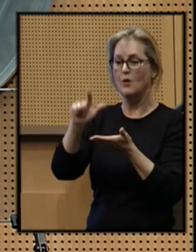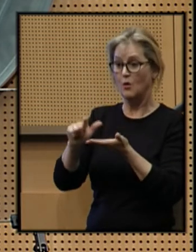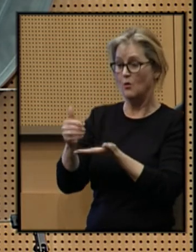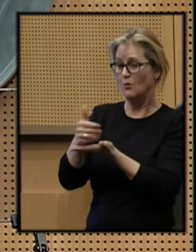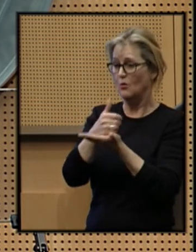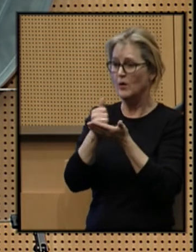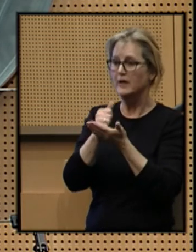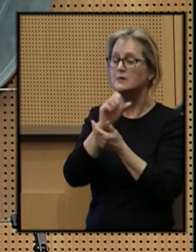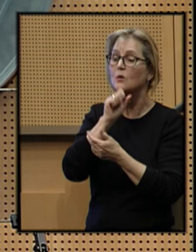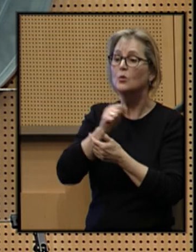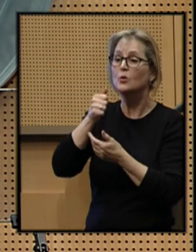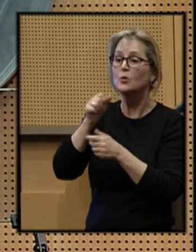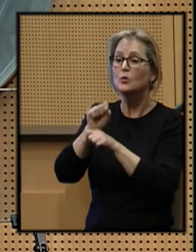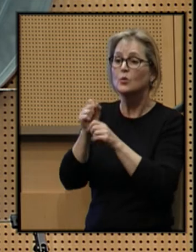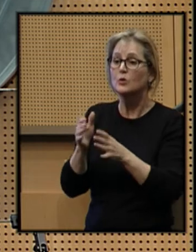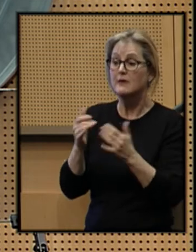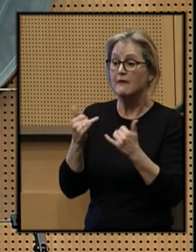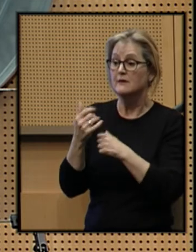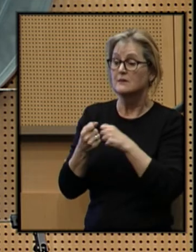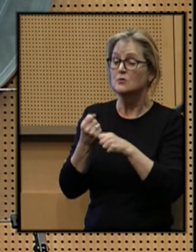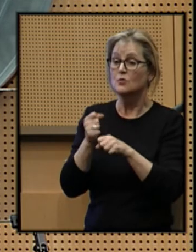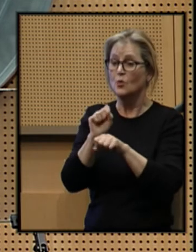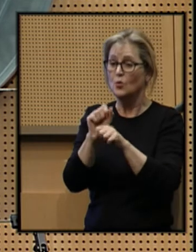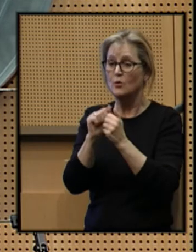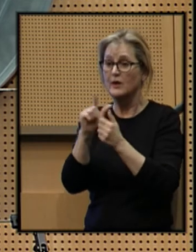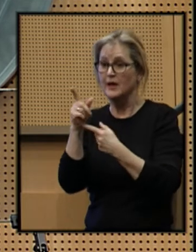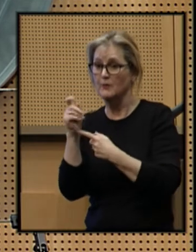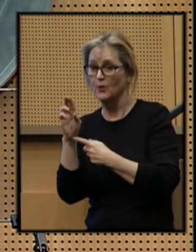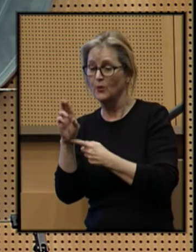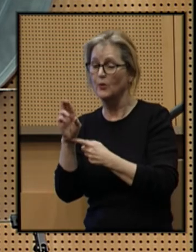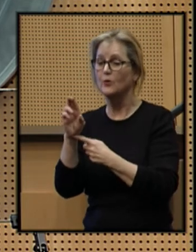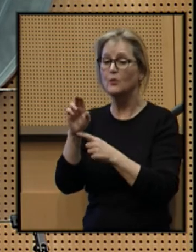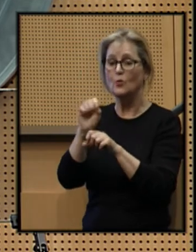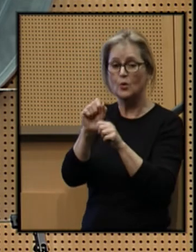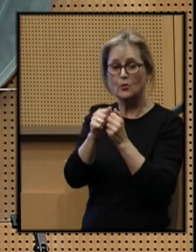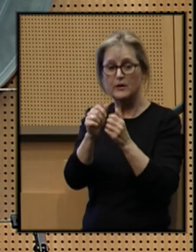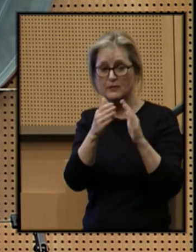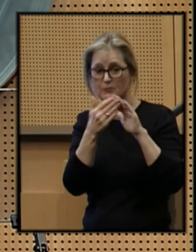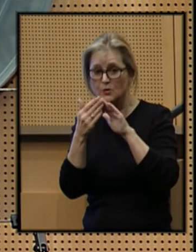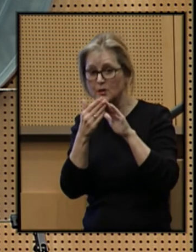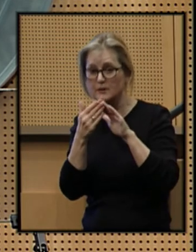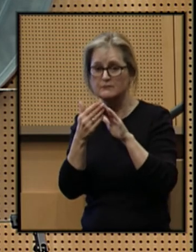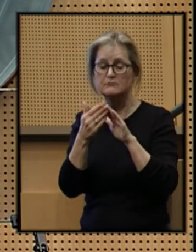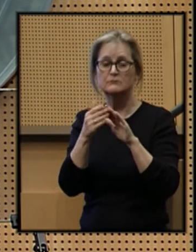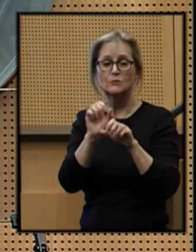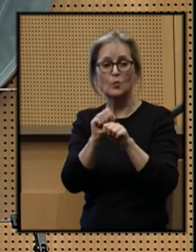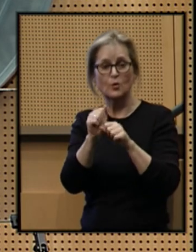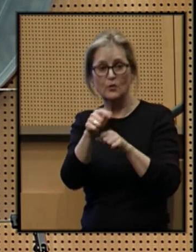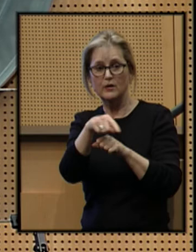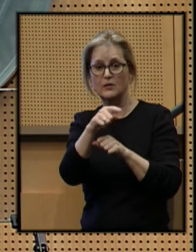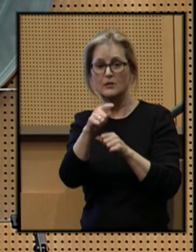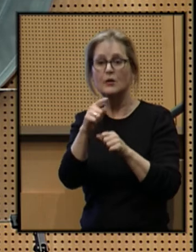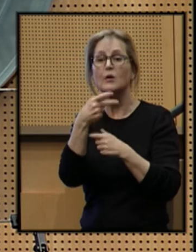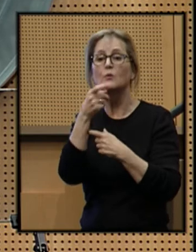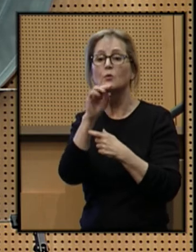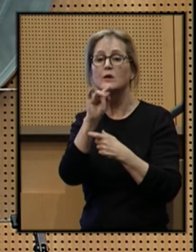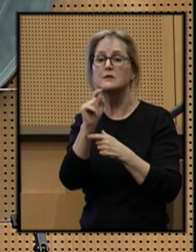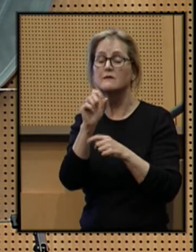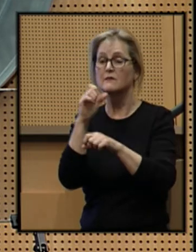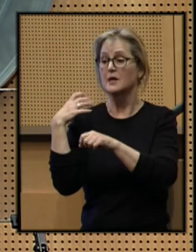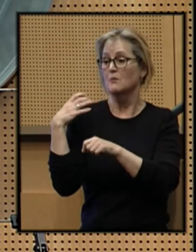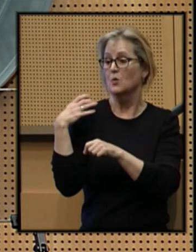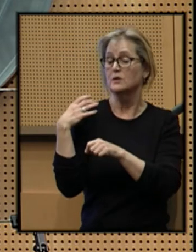hourly workers. This year, we will work with labor, we will work with our community, we will work with progressive employers,